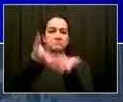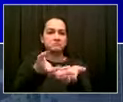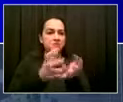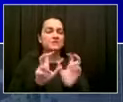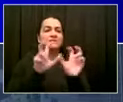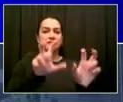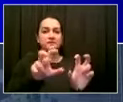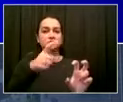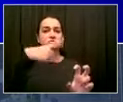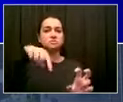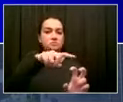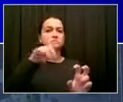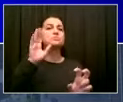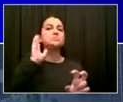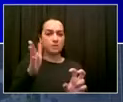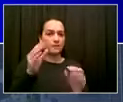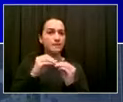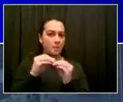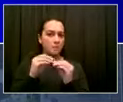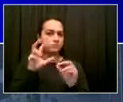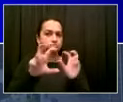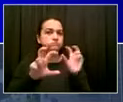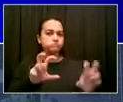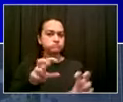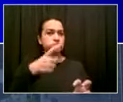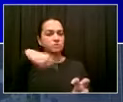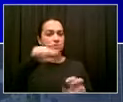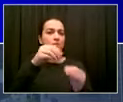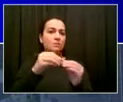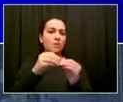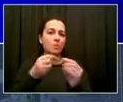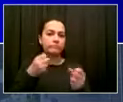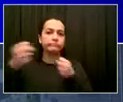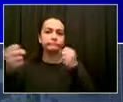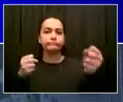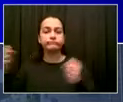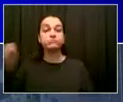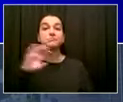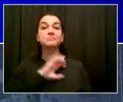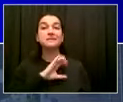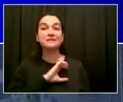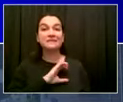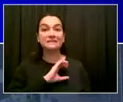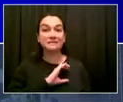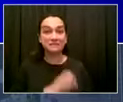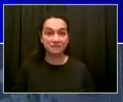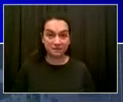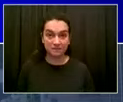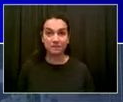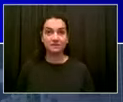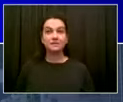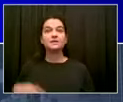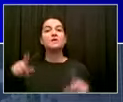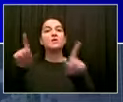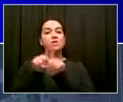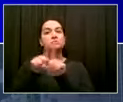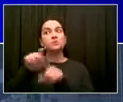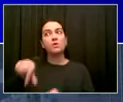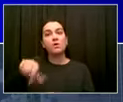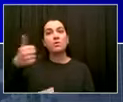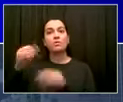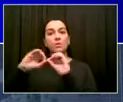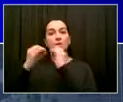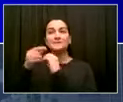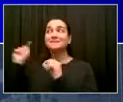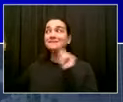in the community that have a connection to the grassroots and can make a difference. King of Kings and 100 Suits for 100